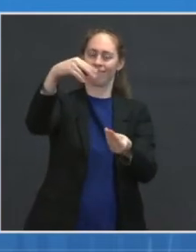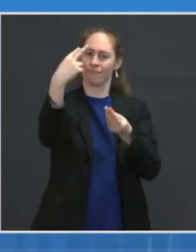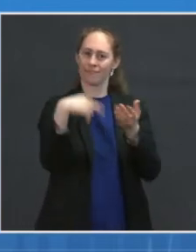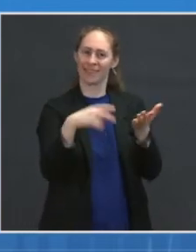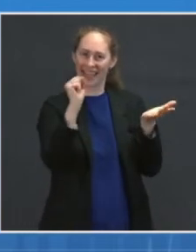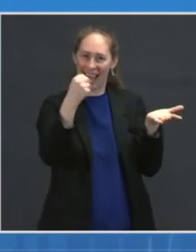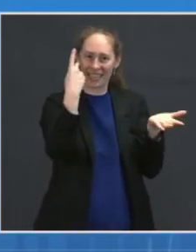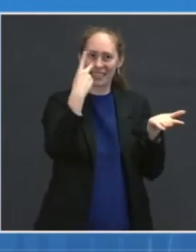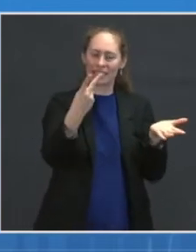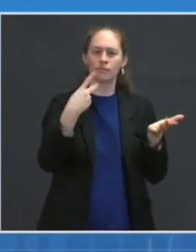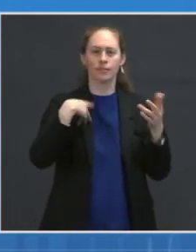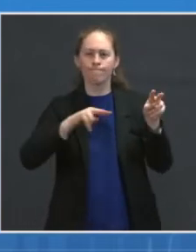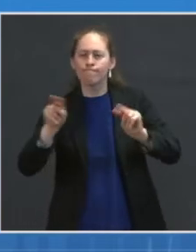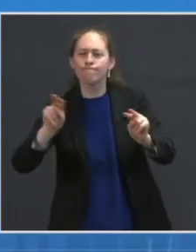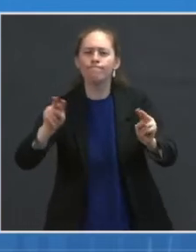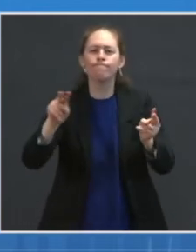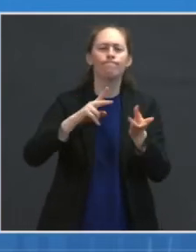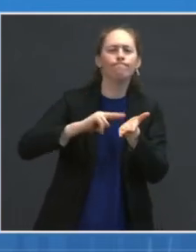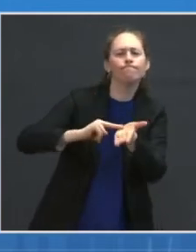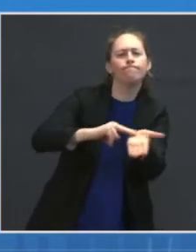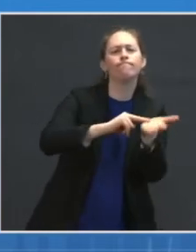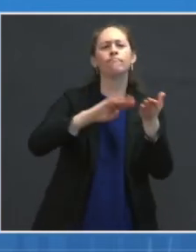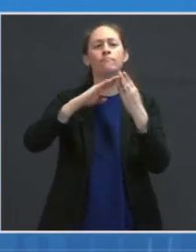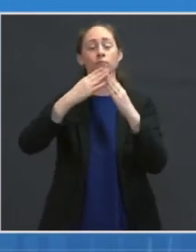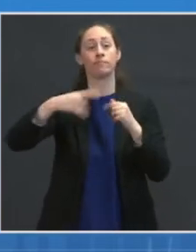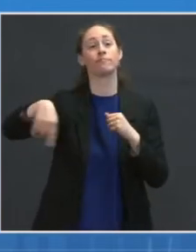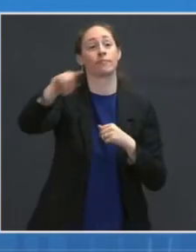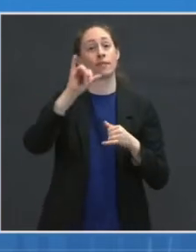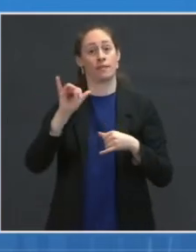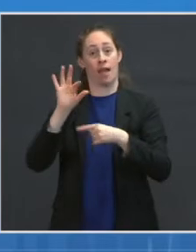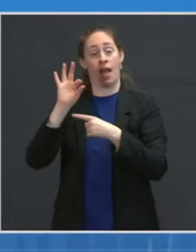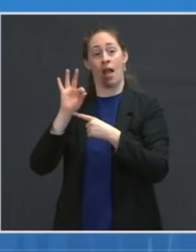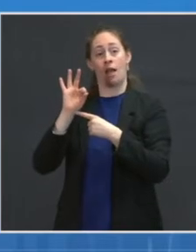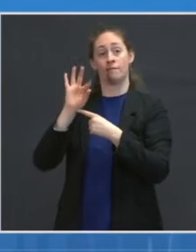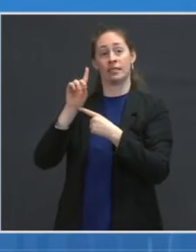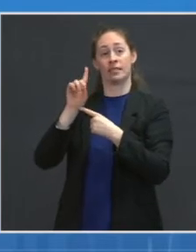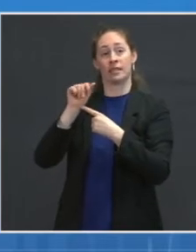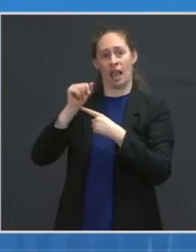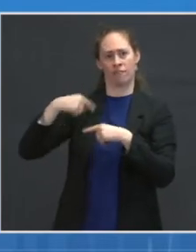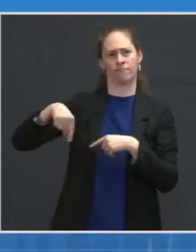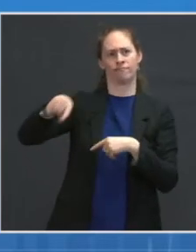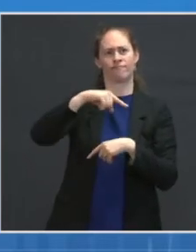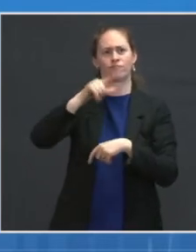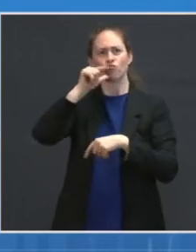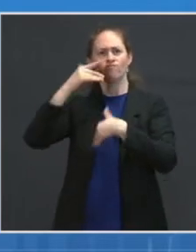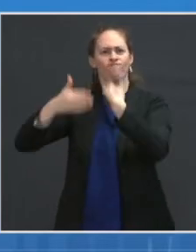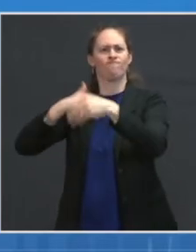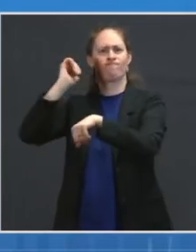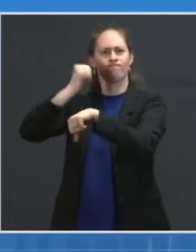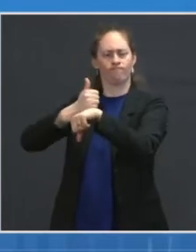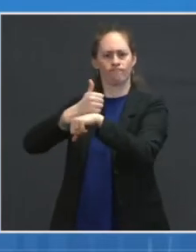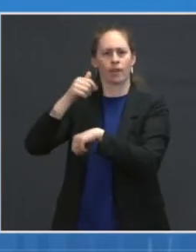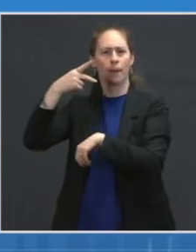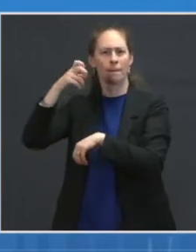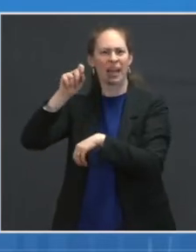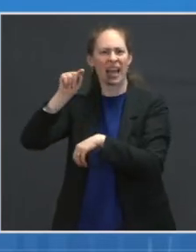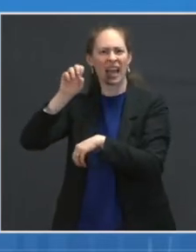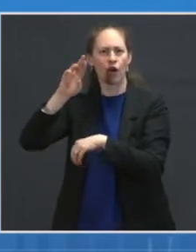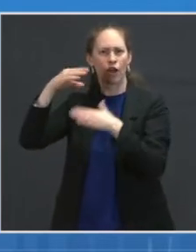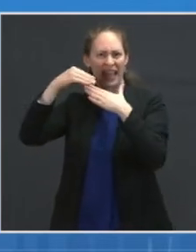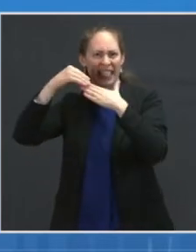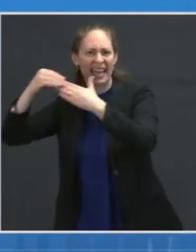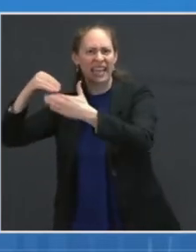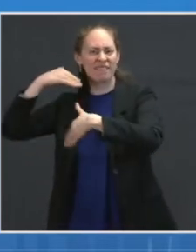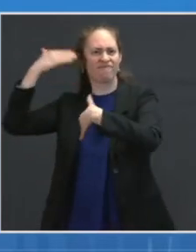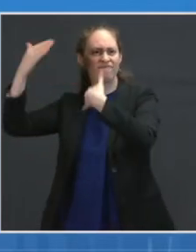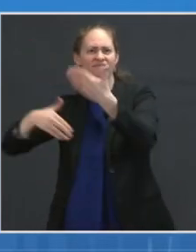The people at the FDA, led by Peter Marks, people like Dr. Fauci, people like Dr. Walensky, love looking at this